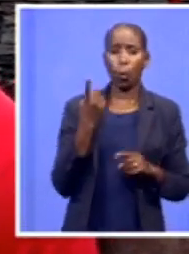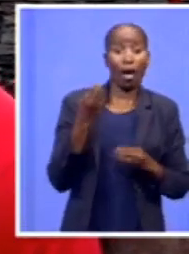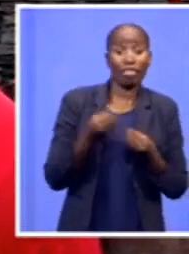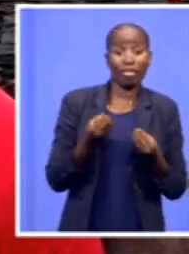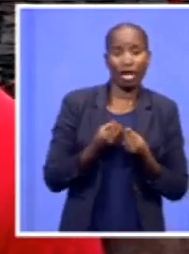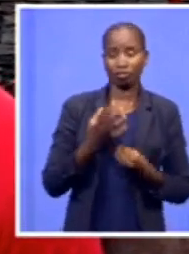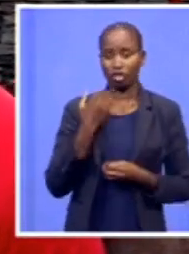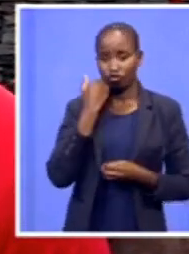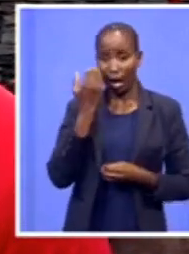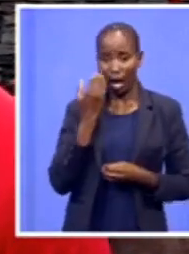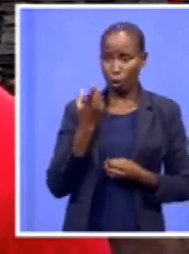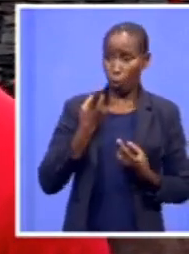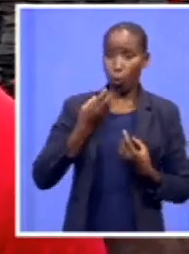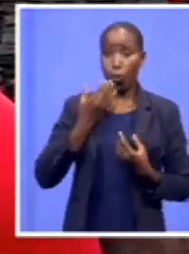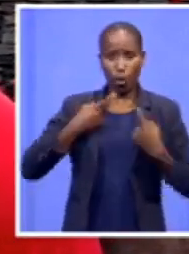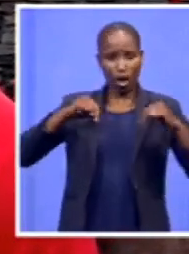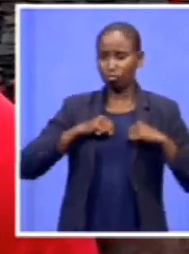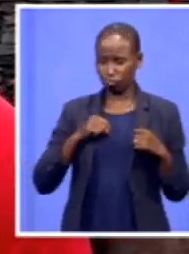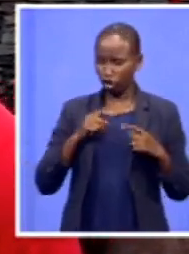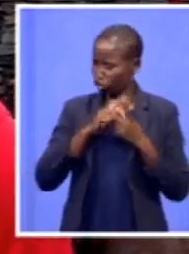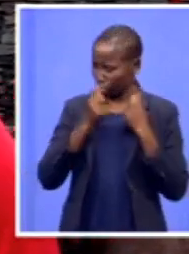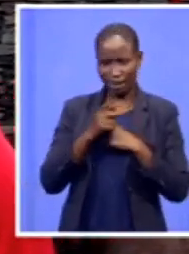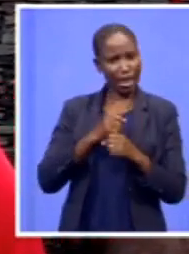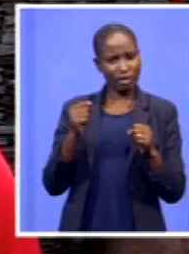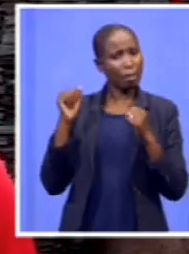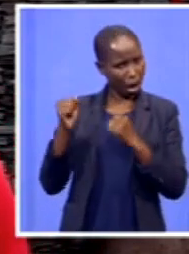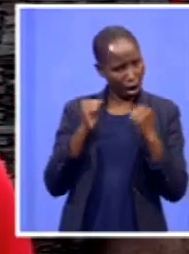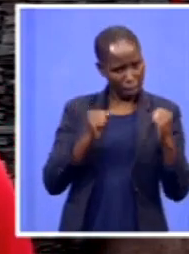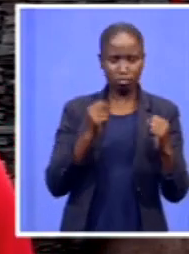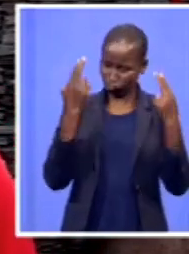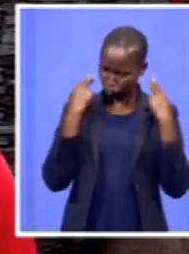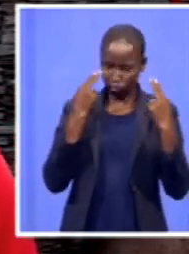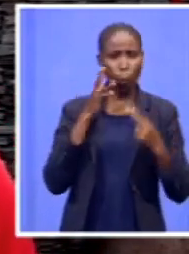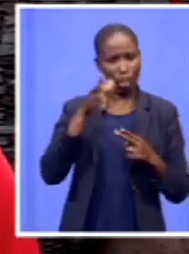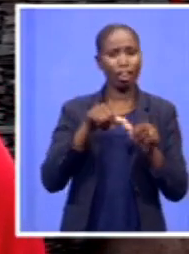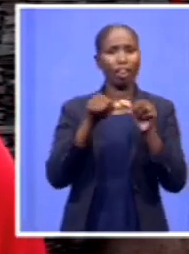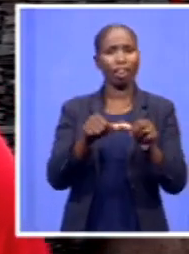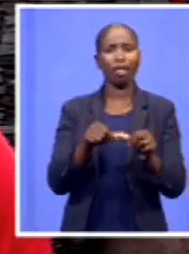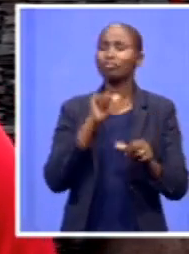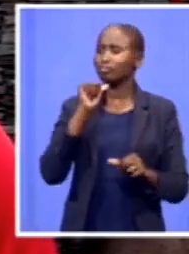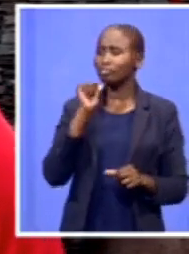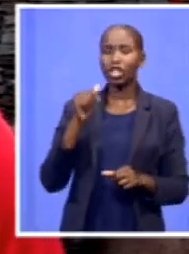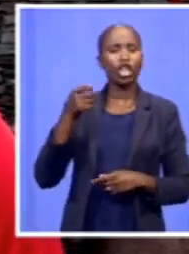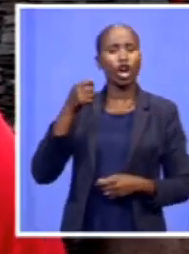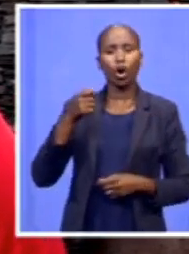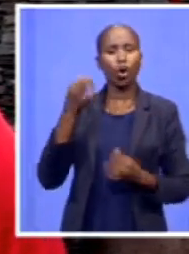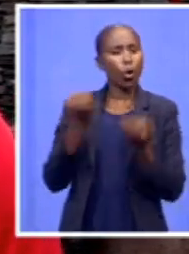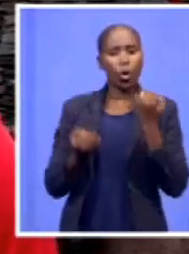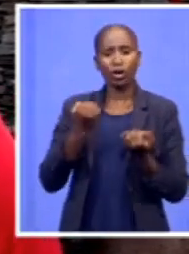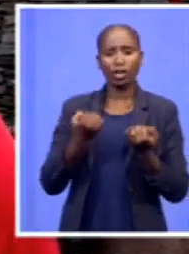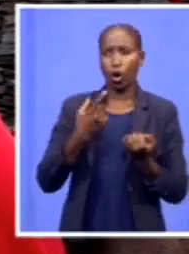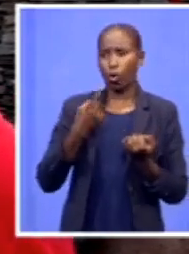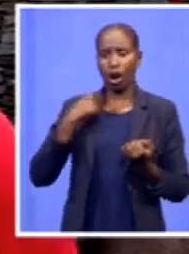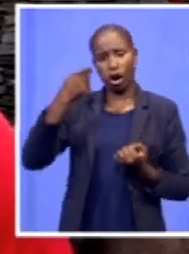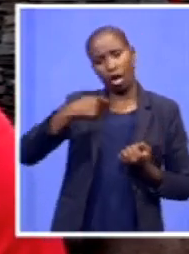change. Regardless of what the court says. Even if the court can rule against us, it's not going to change for who we are, fighting for our people